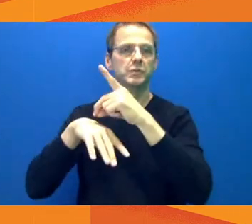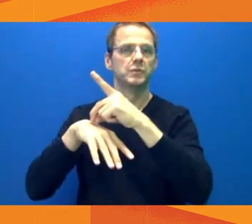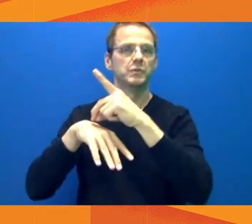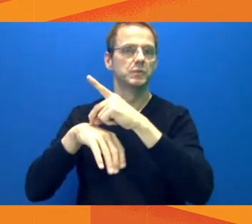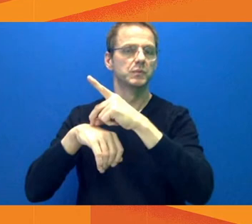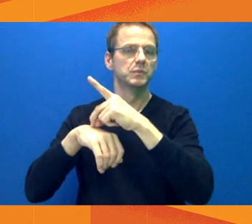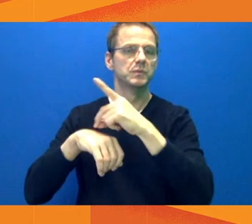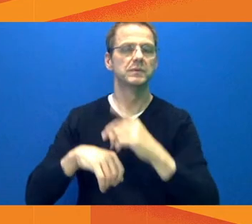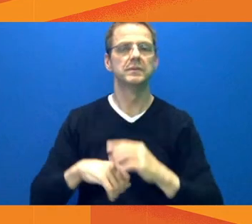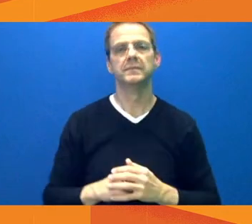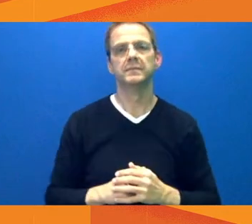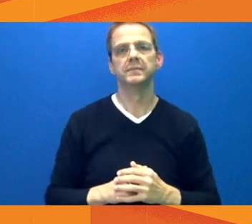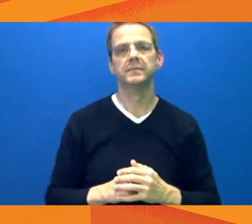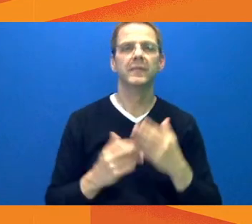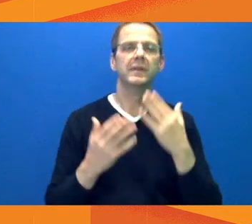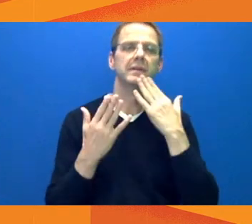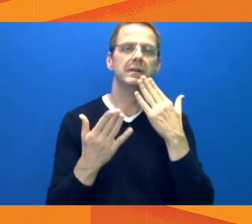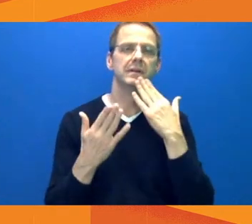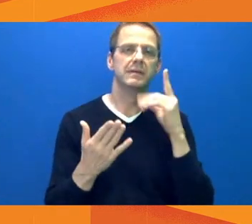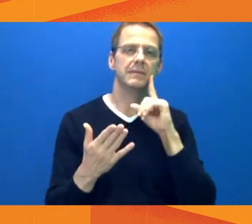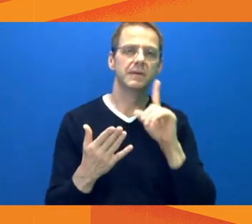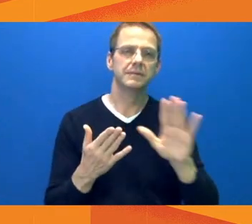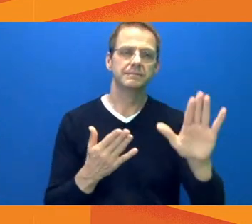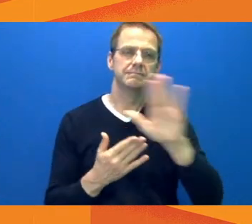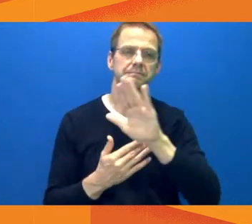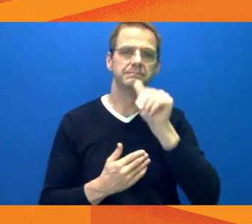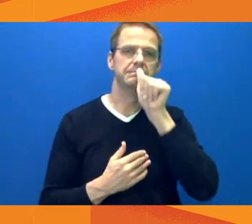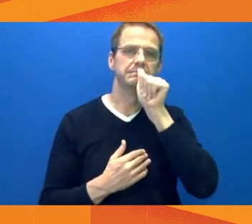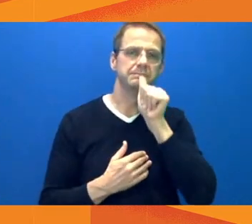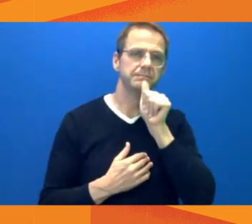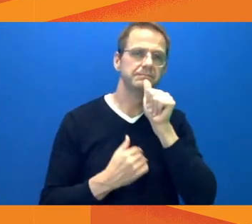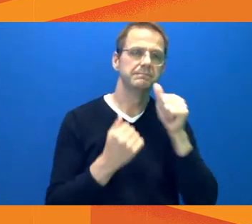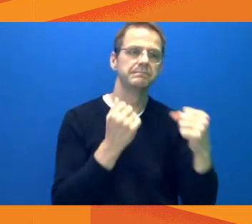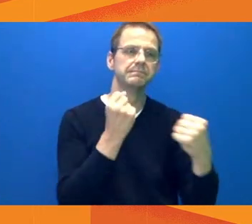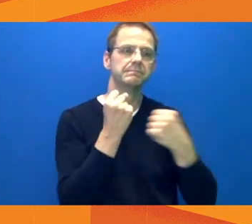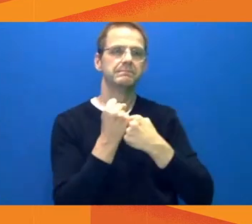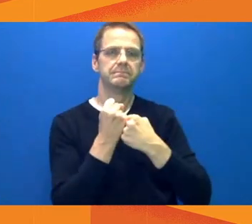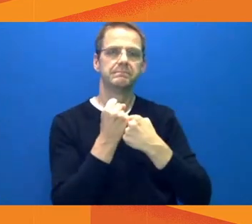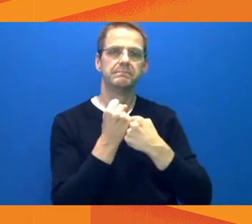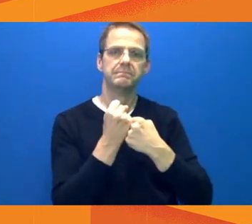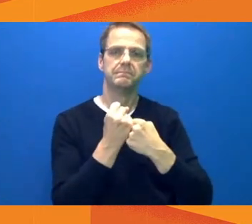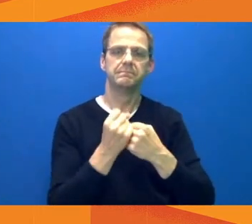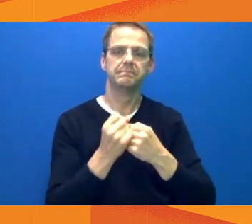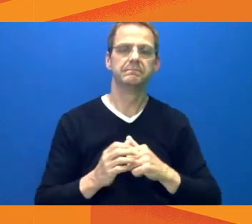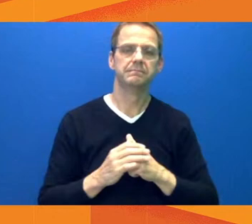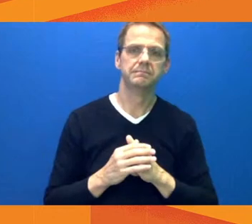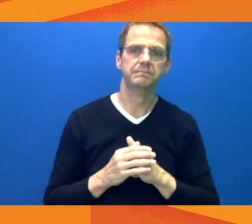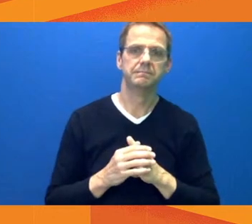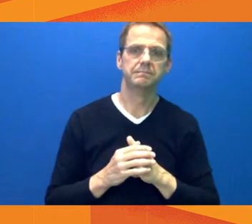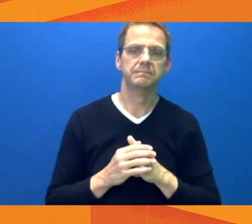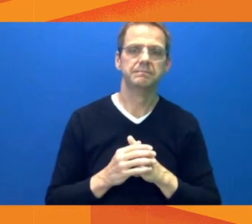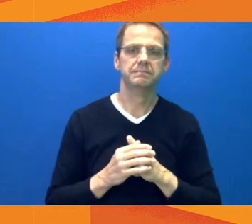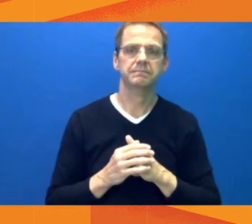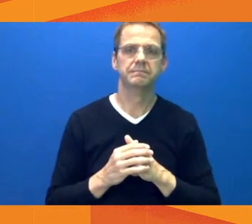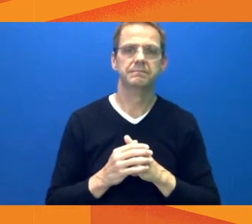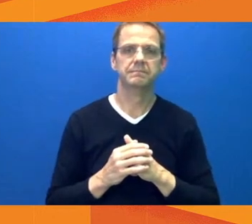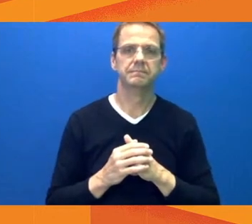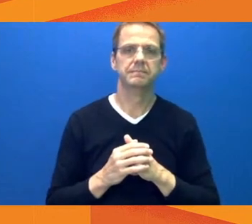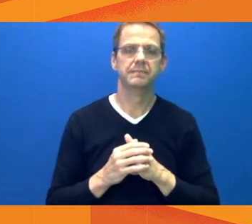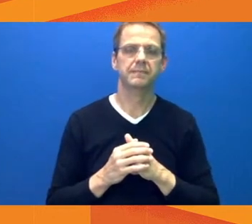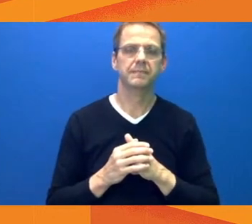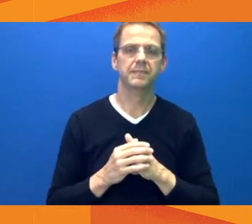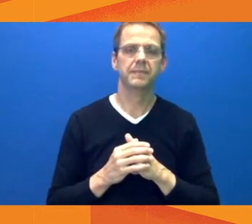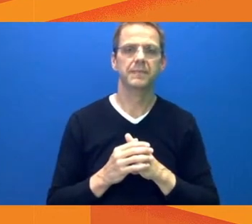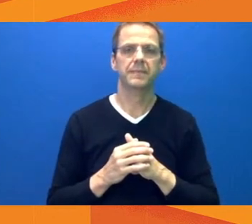housing is also changing. The large shelters have closed and shelter services have been moved to several small community centers